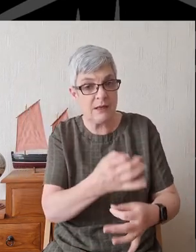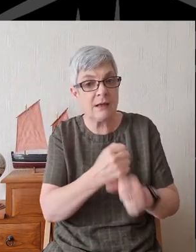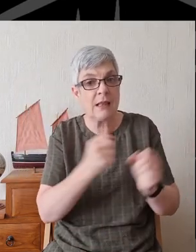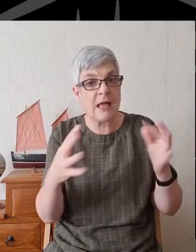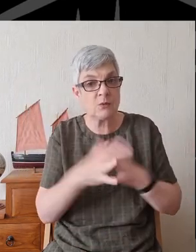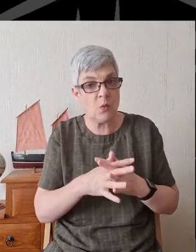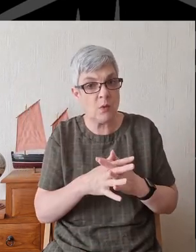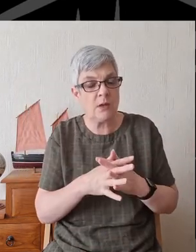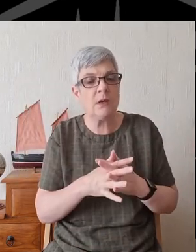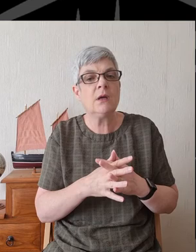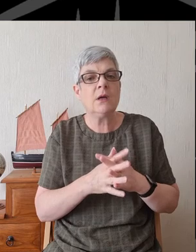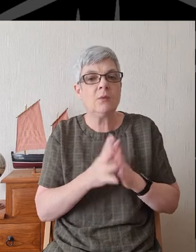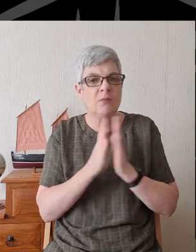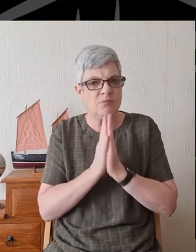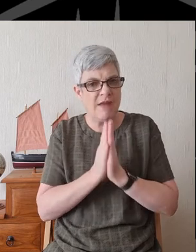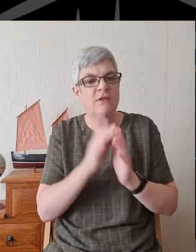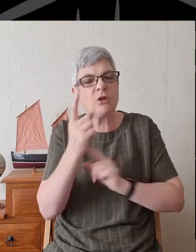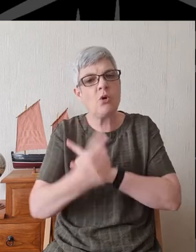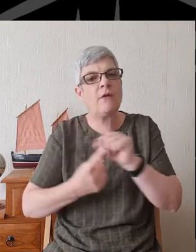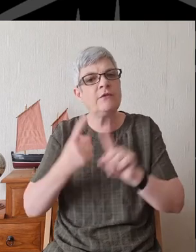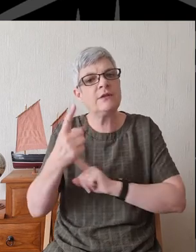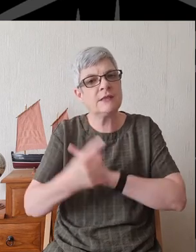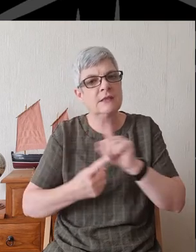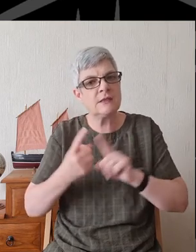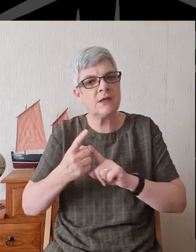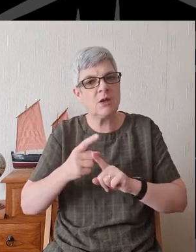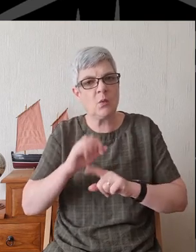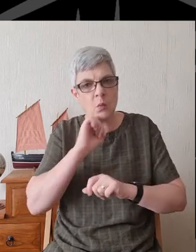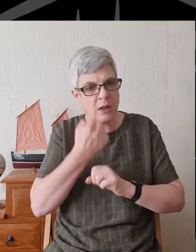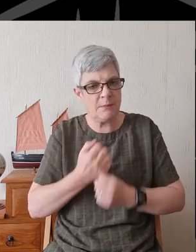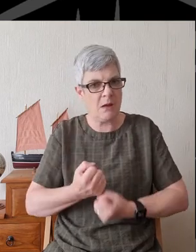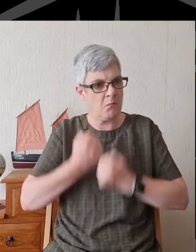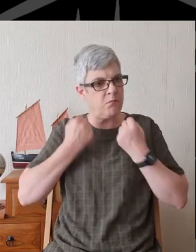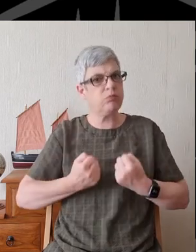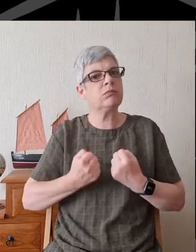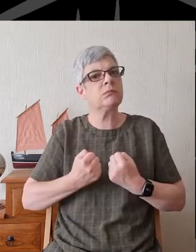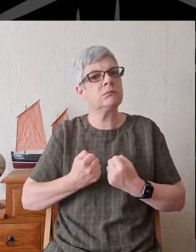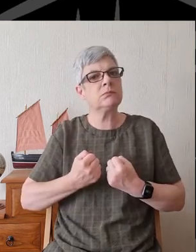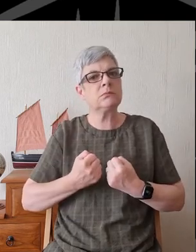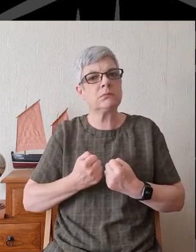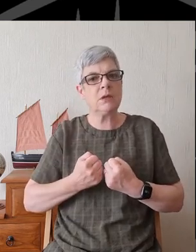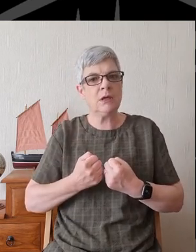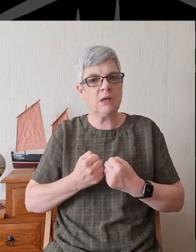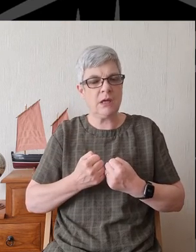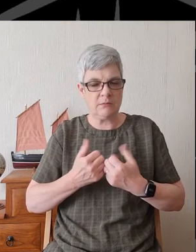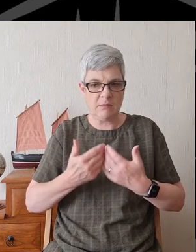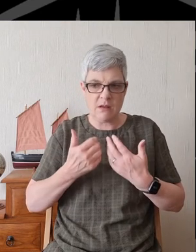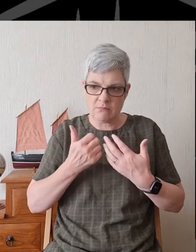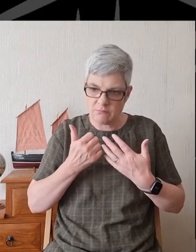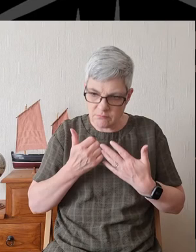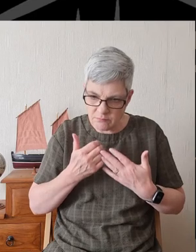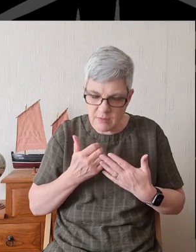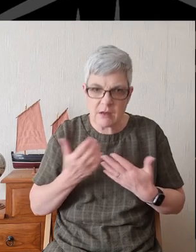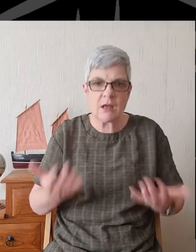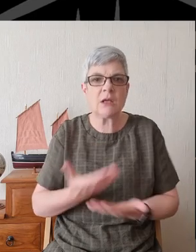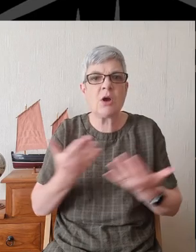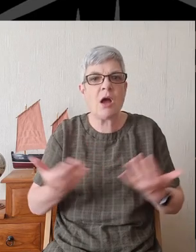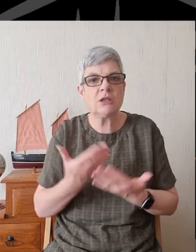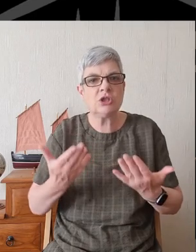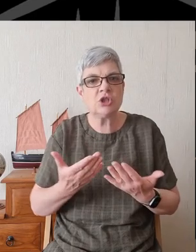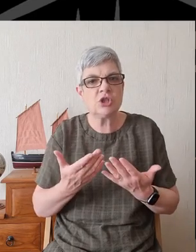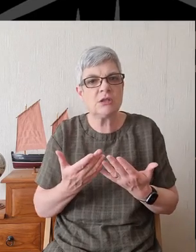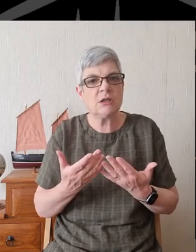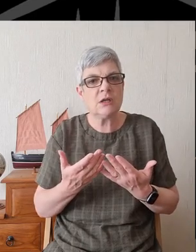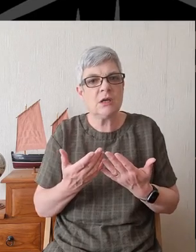conference That it will be bold In advocating The measures necessary To slow down